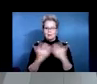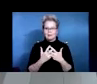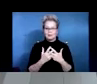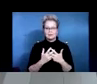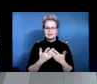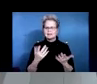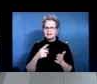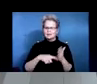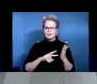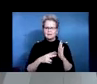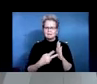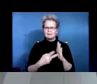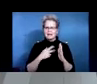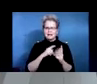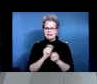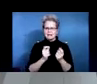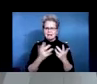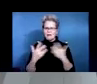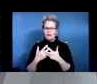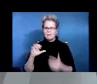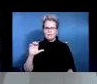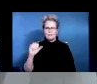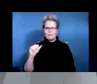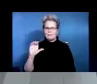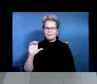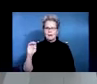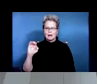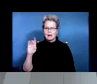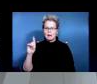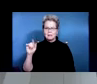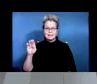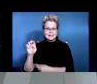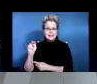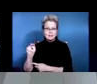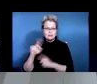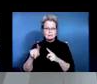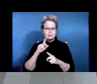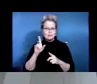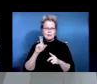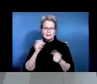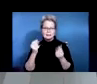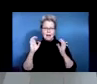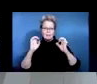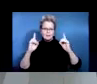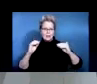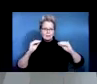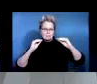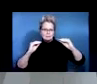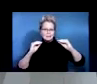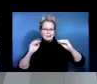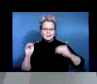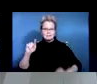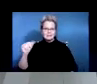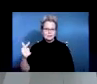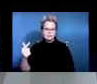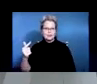accommodation, what is considered an accommodation, and how does one determine if an accommodation is reasonable based off of his particular job.